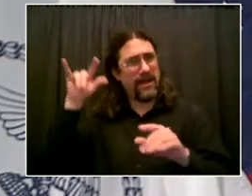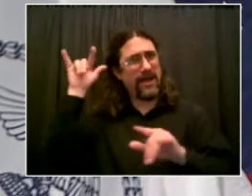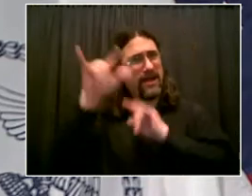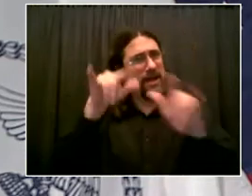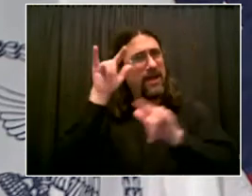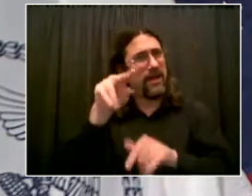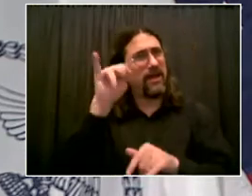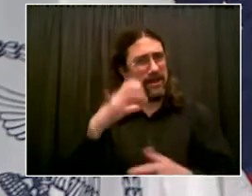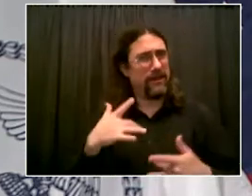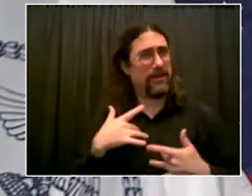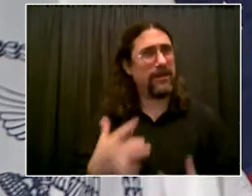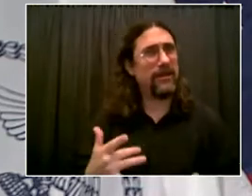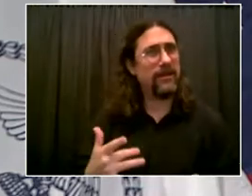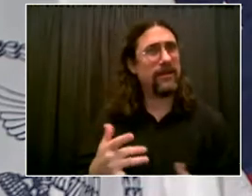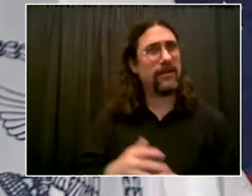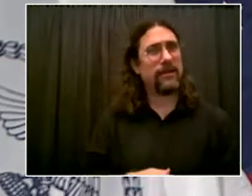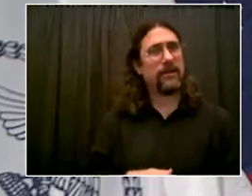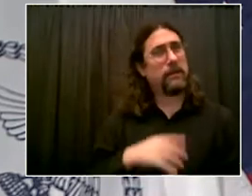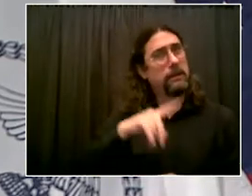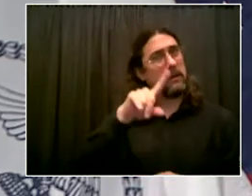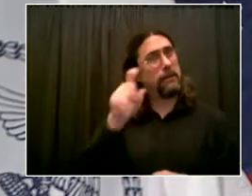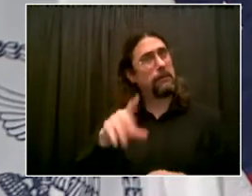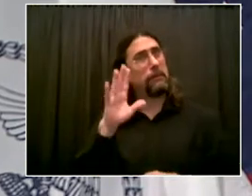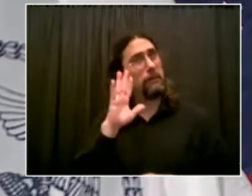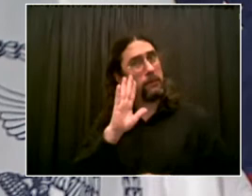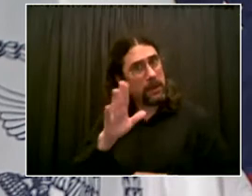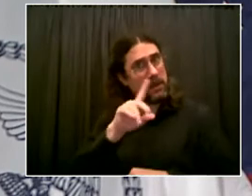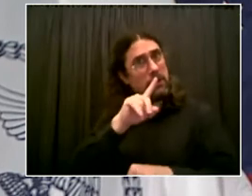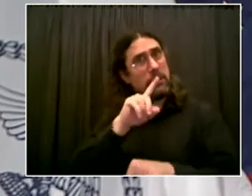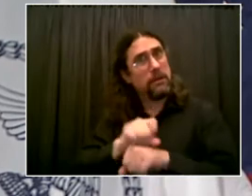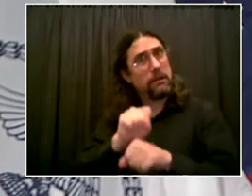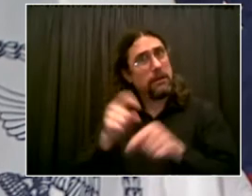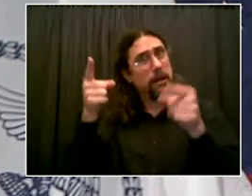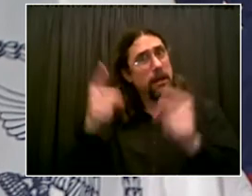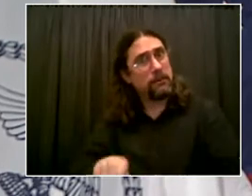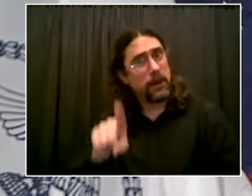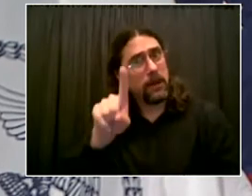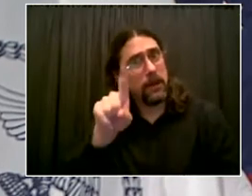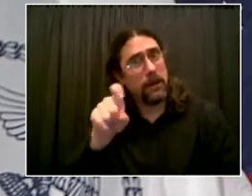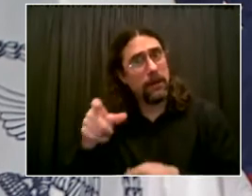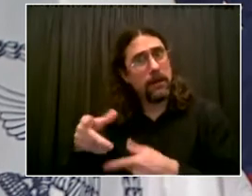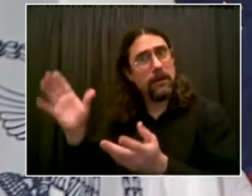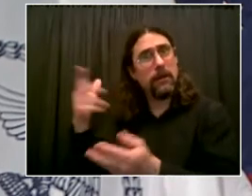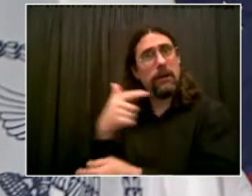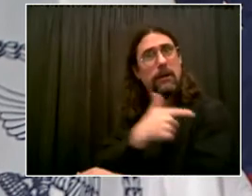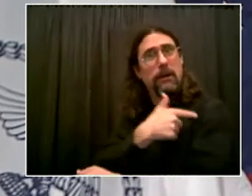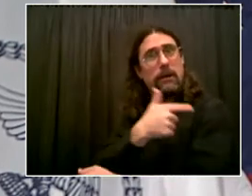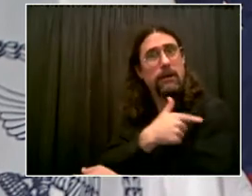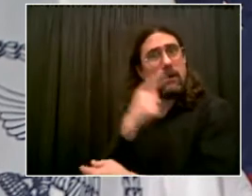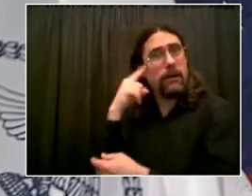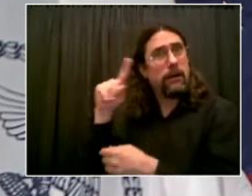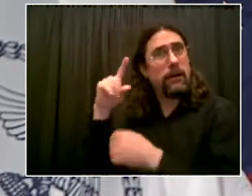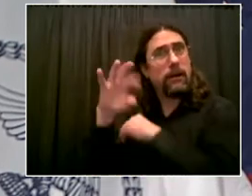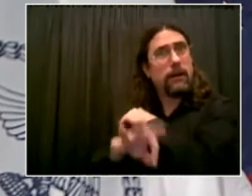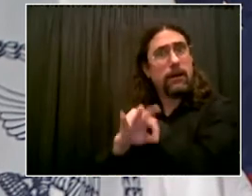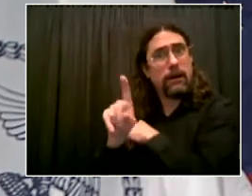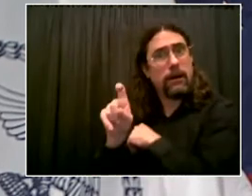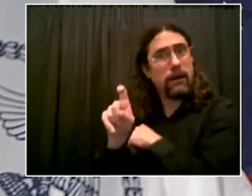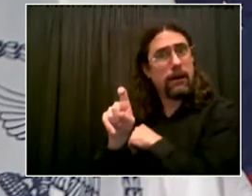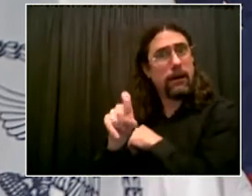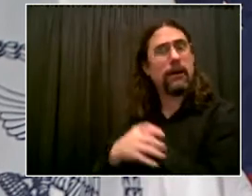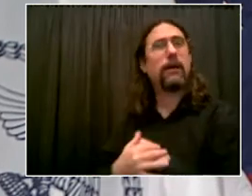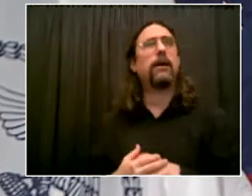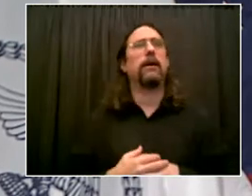Felipe. So this is something we're doing already. We're setting up mobile vaccination opportunities for tourists,